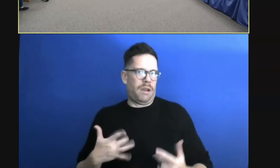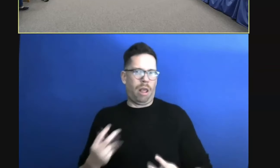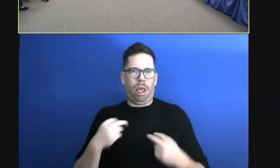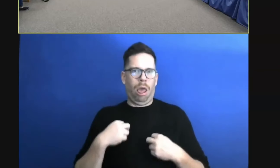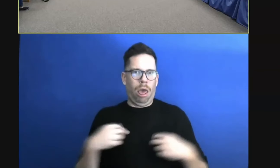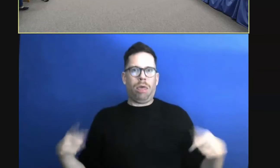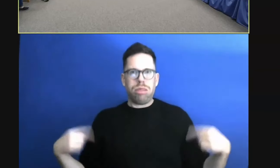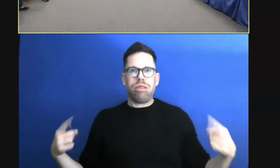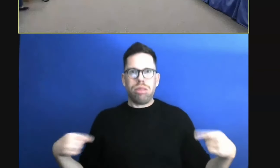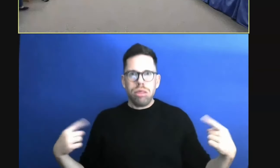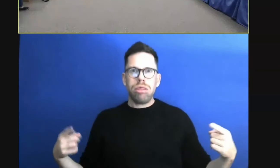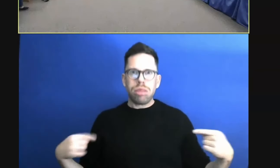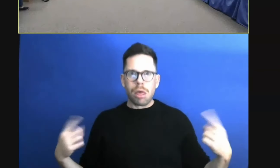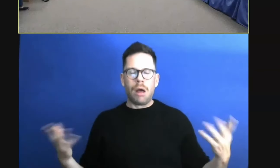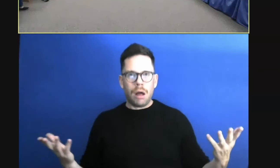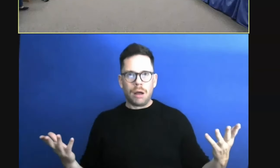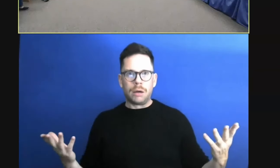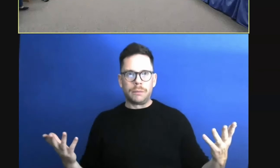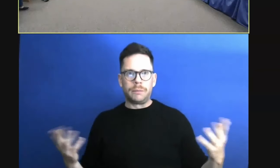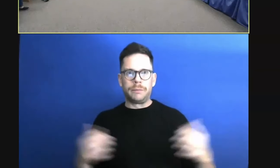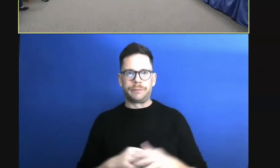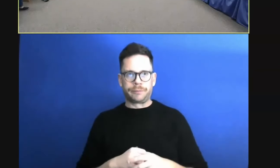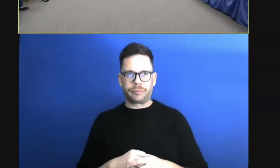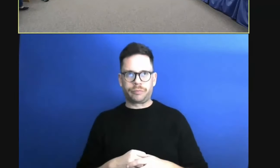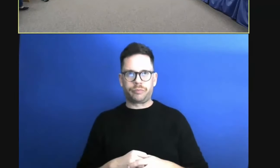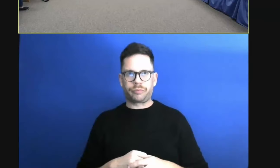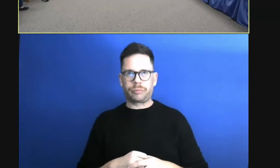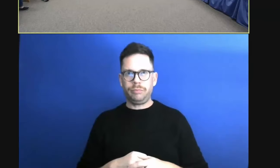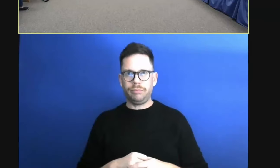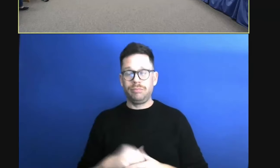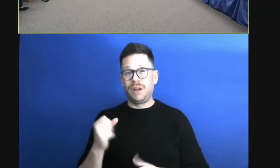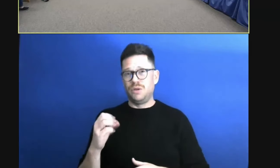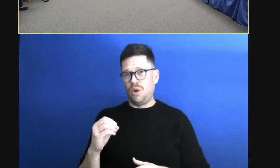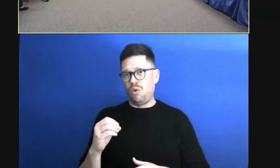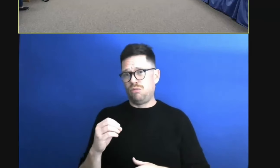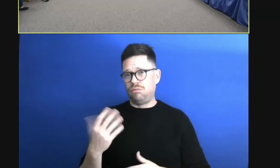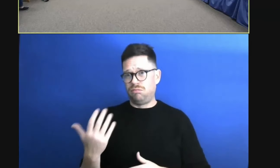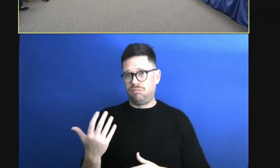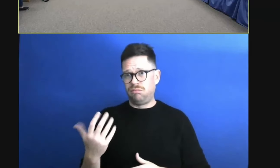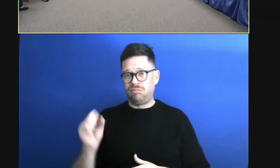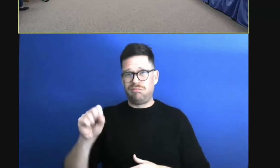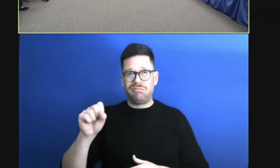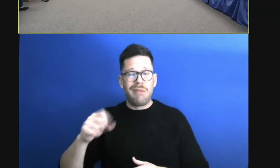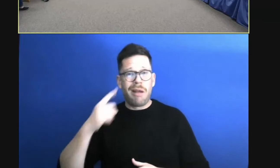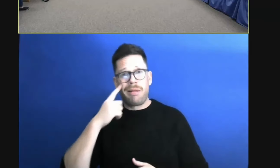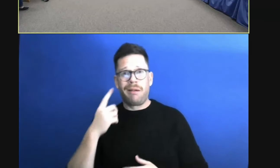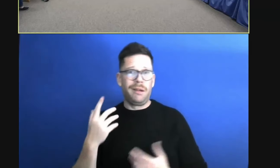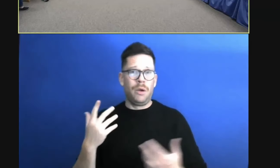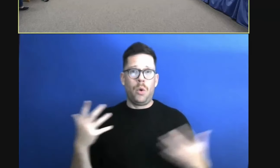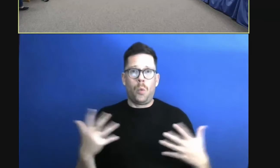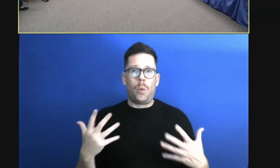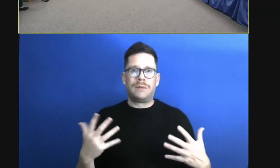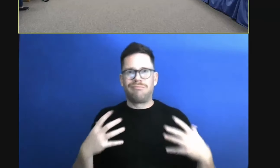know why we continue to do it. Um, you know, so, so yeah, I think, I think maybe thinking of what's near the north itself.